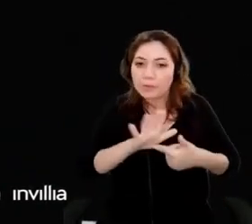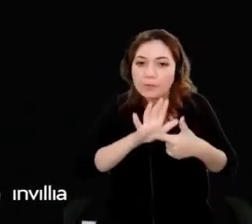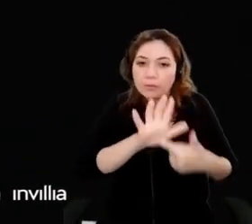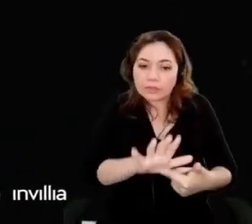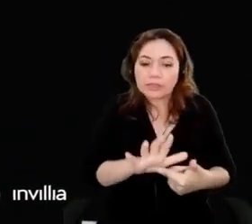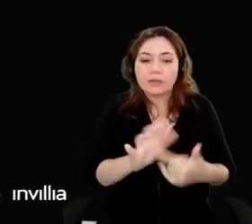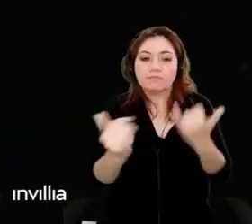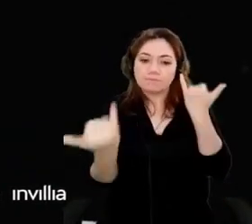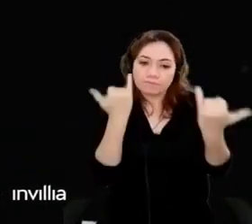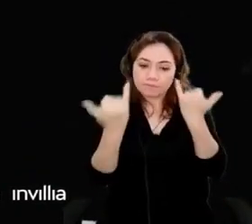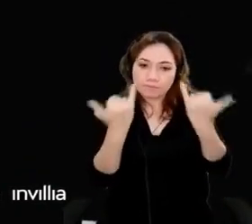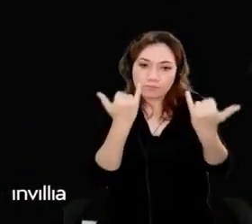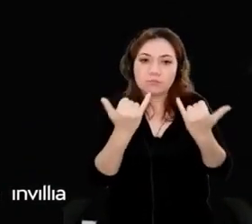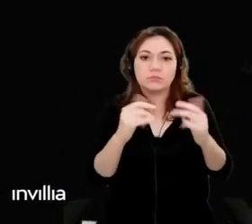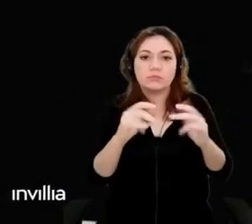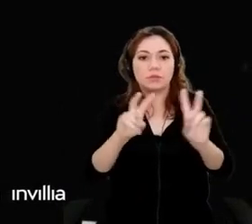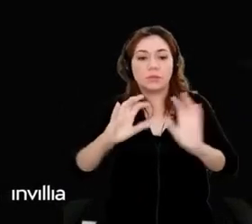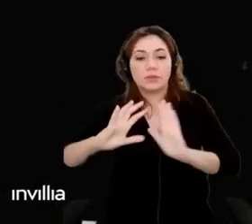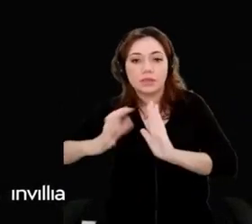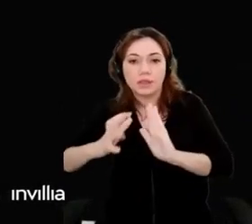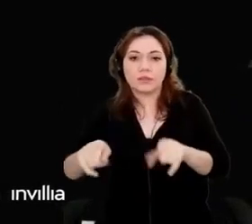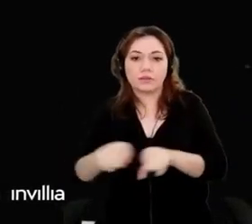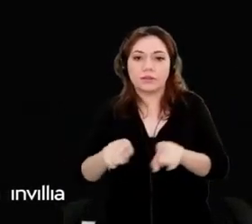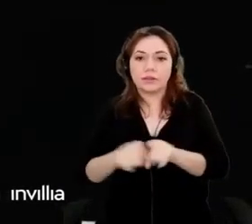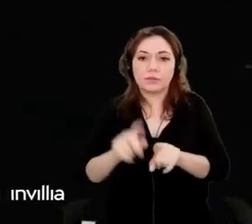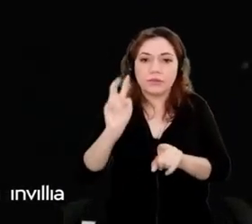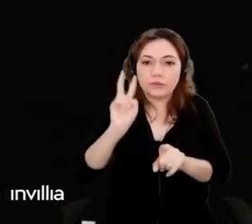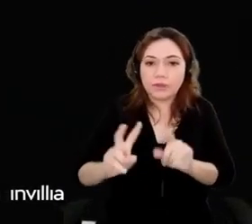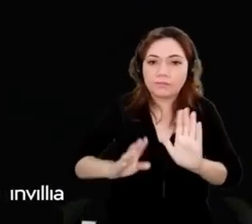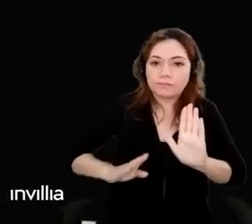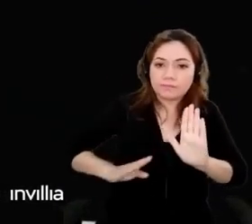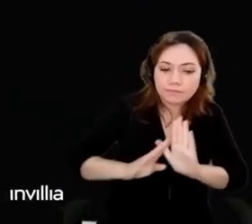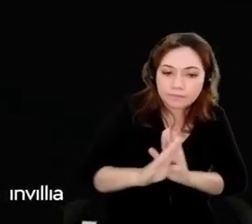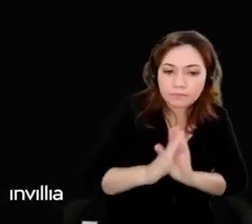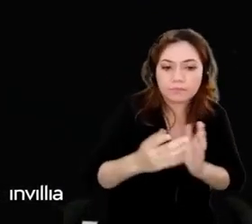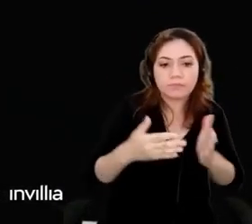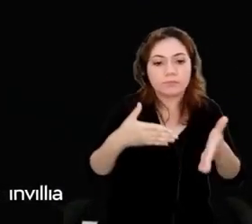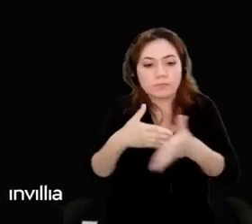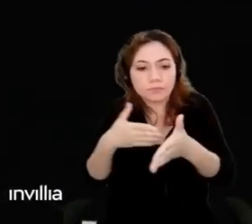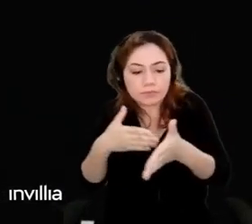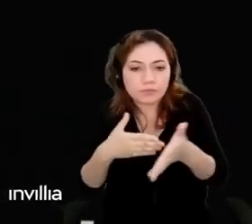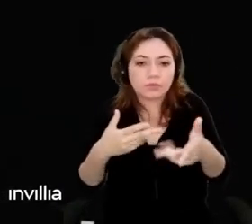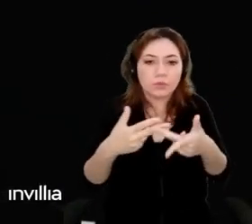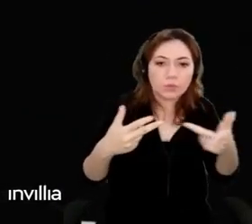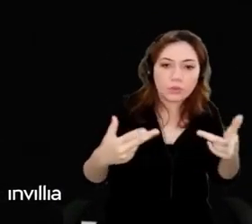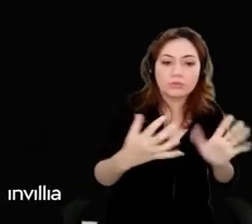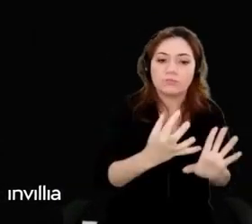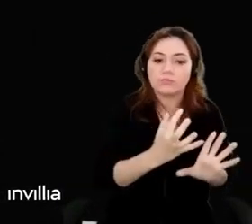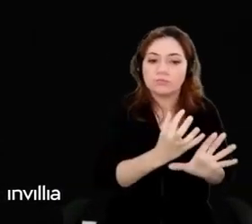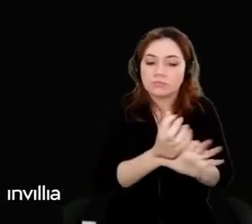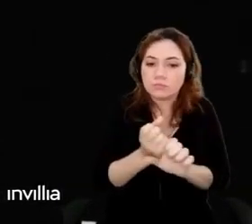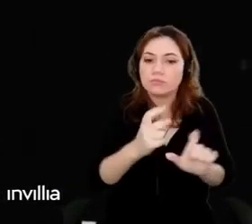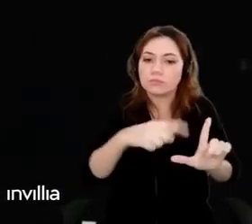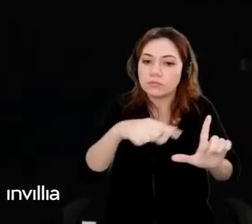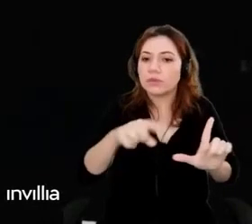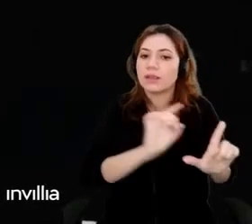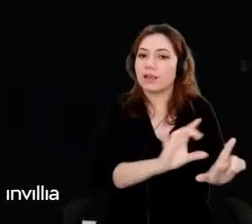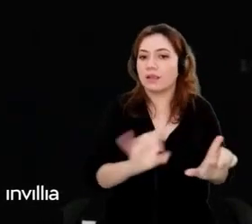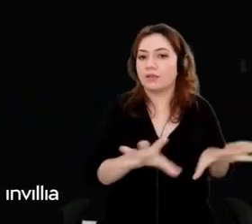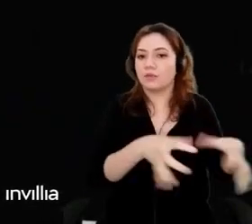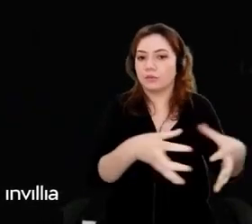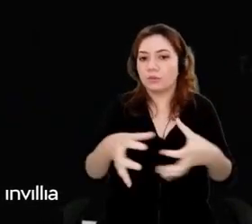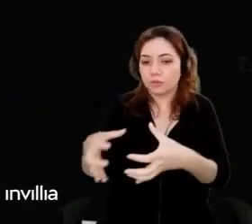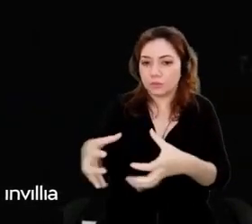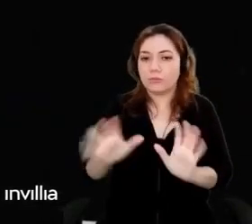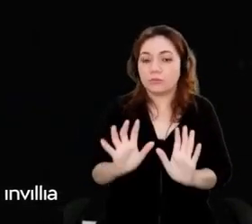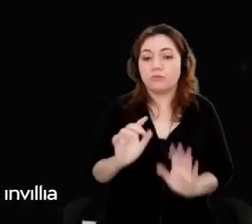bottlenecks, impediments, and efficiency metrics of each team. Here, you can see